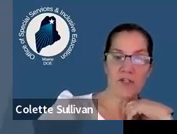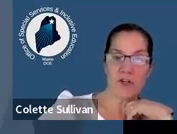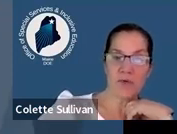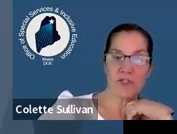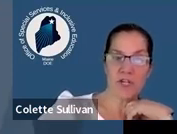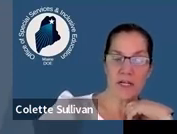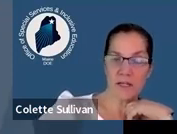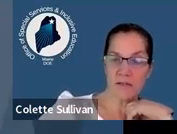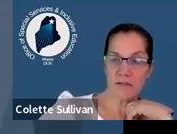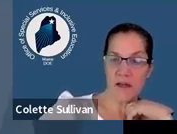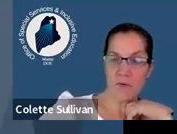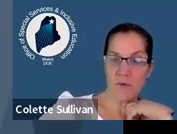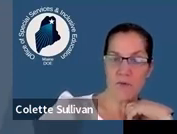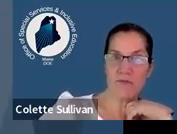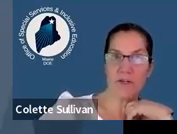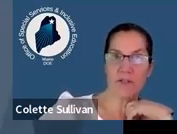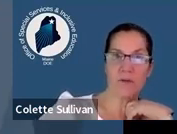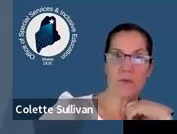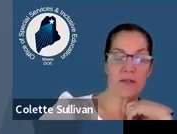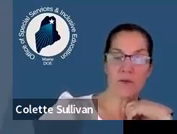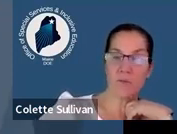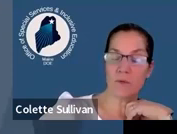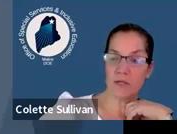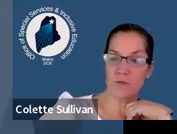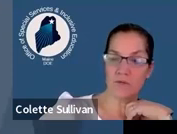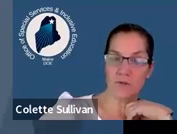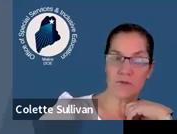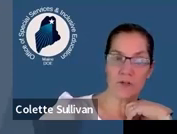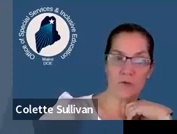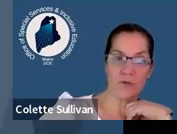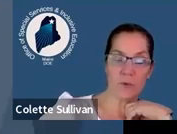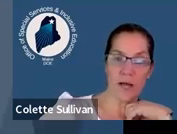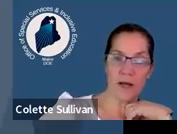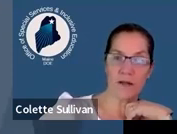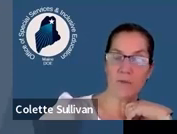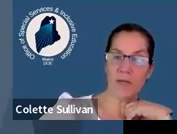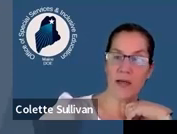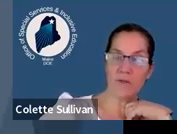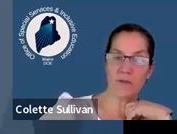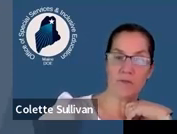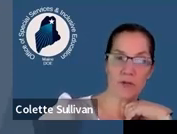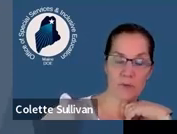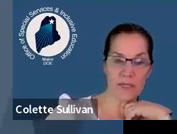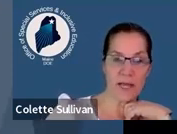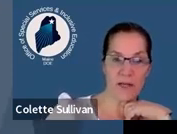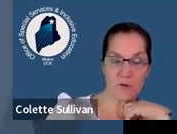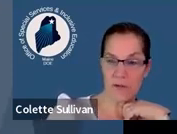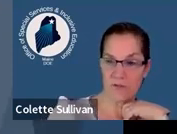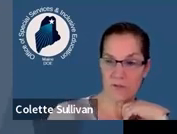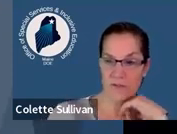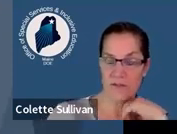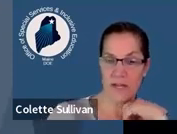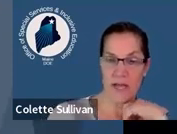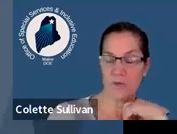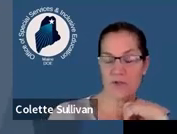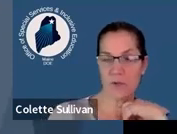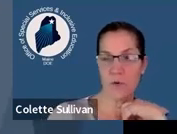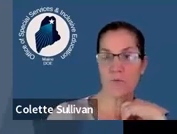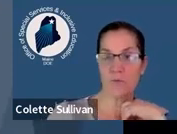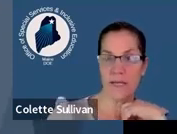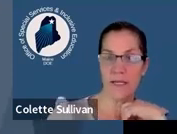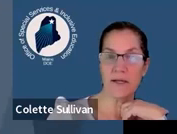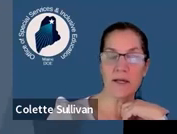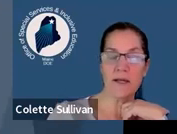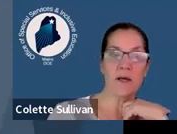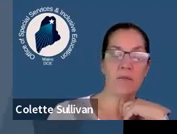We're going to show you a checklist that we reference that we think will be useful for you as well. We have some frequently asked questions at the end, which